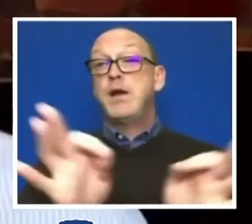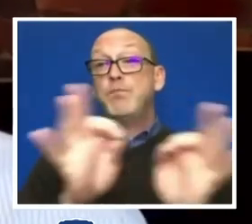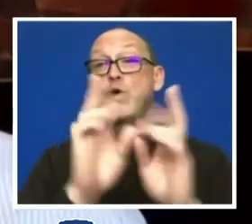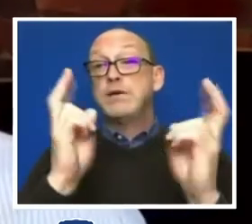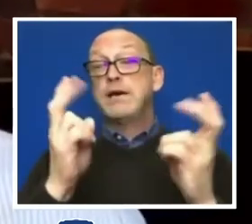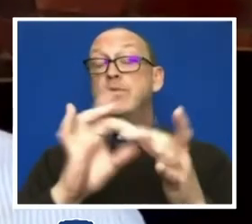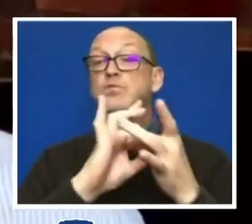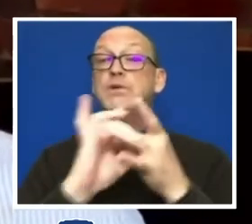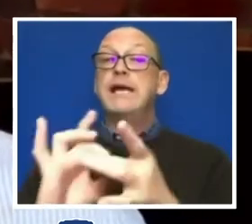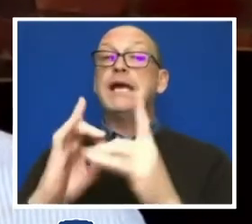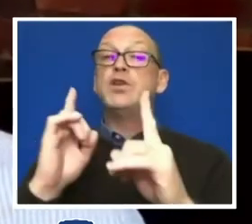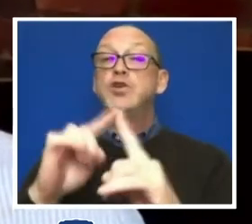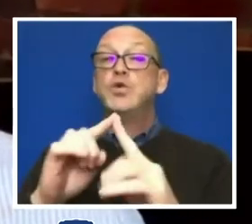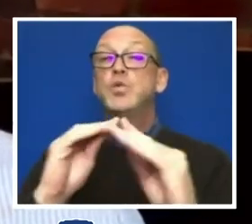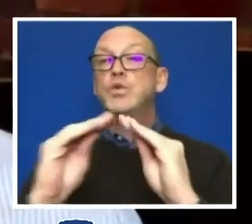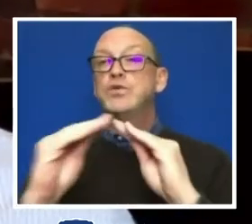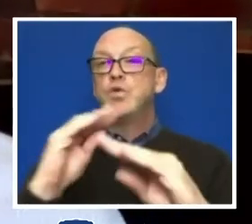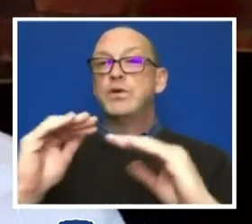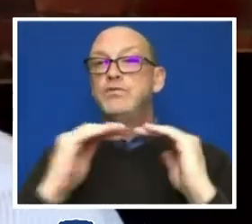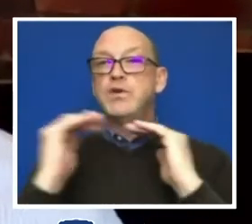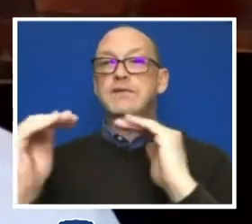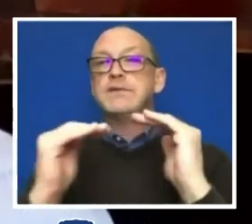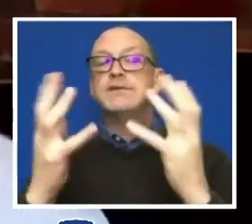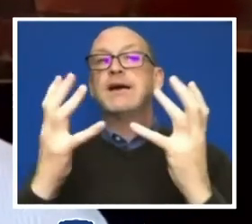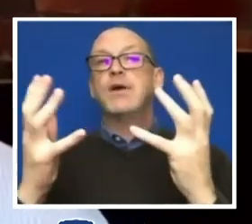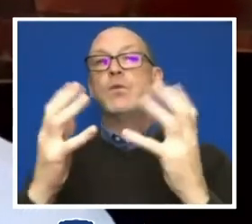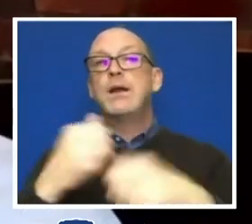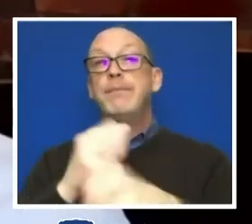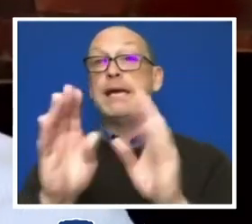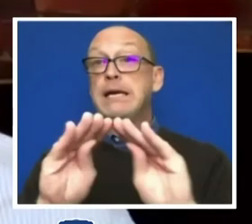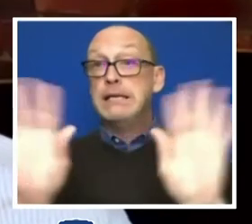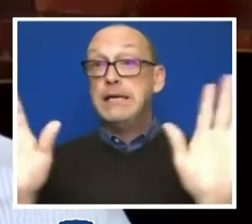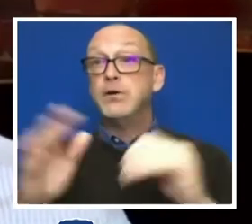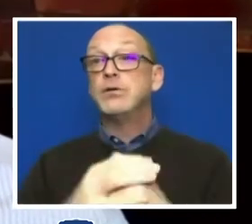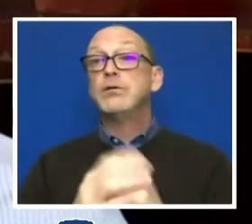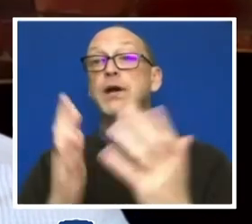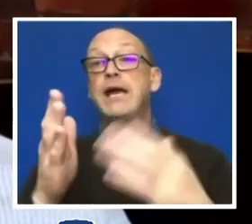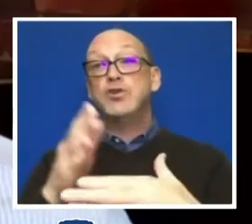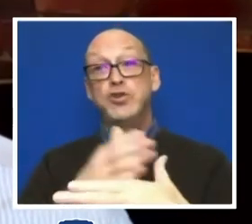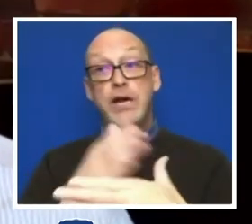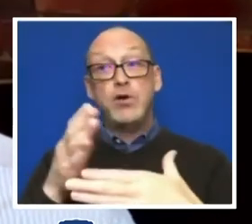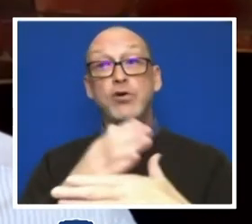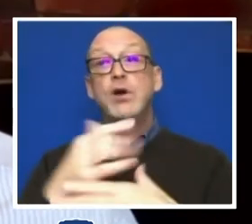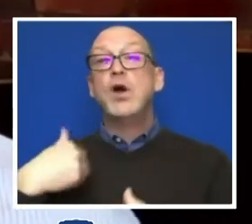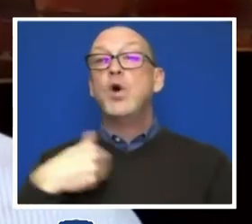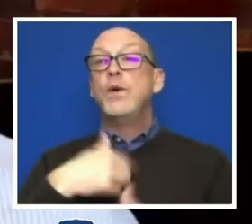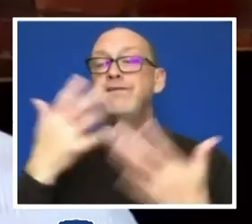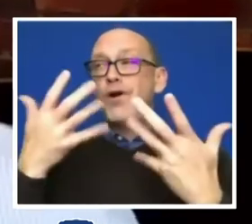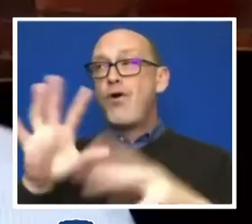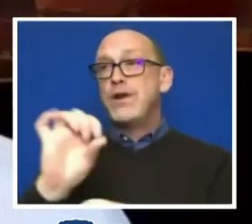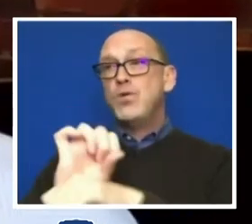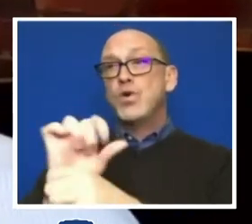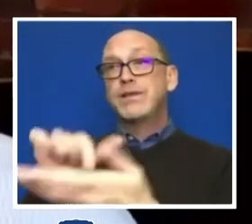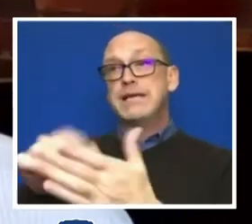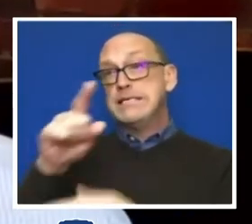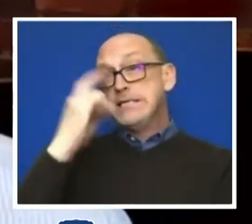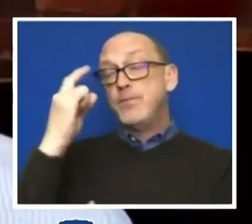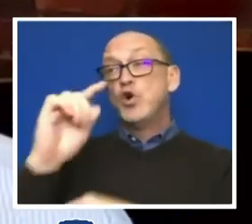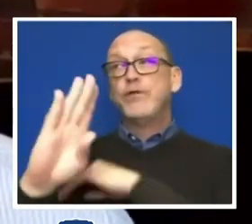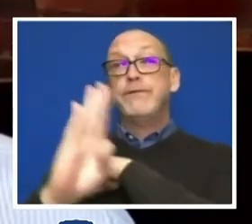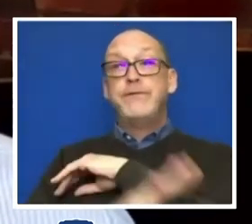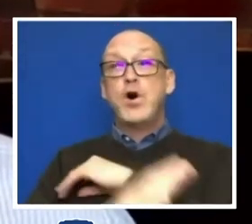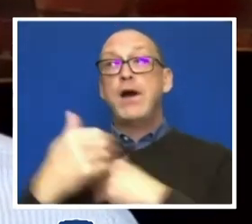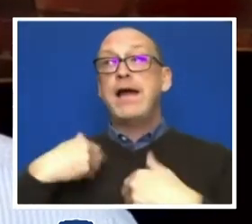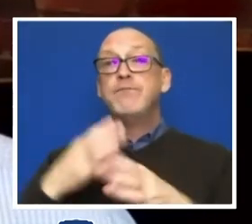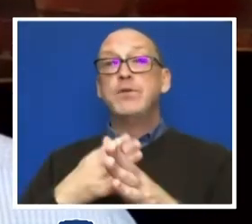to restorative justice, I wanted to make it clear and wanted to share that we have already worked this summer and this fall to have a majority